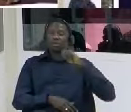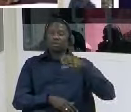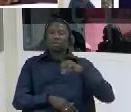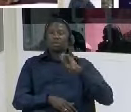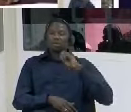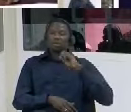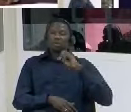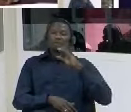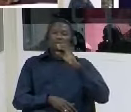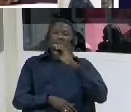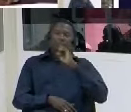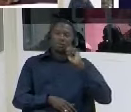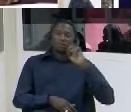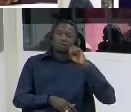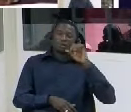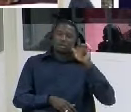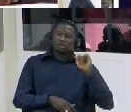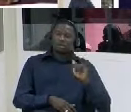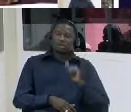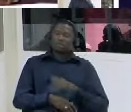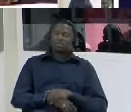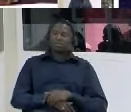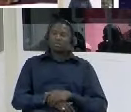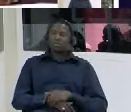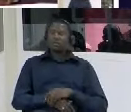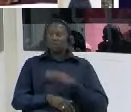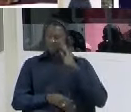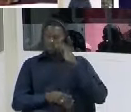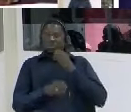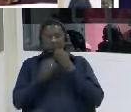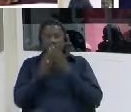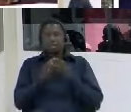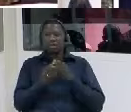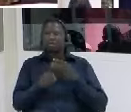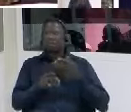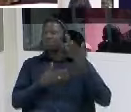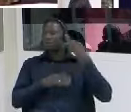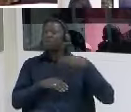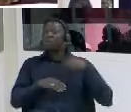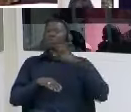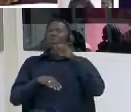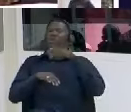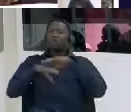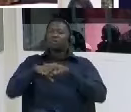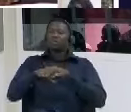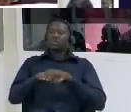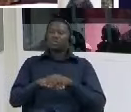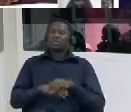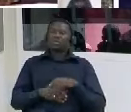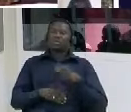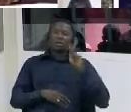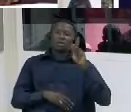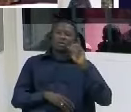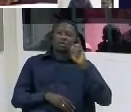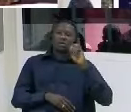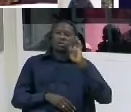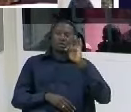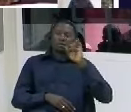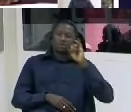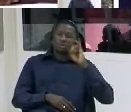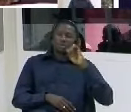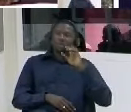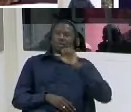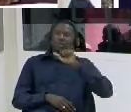the diminish of your colleague coffee annan but still now we have our coffee our african coffee and that is you